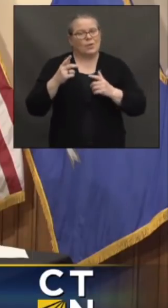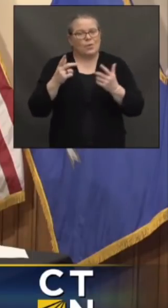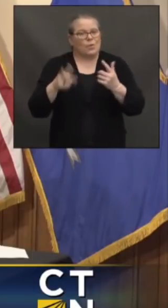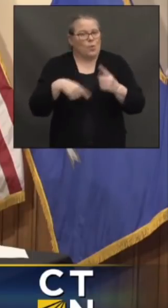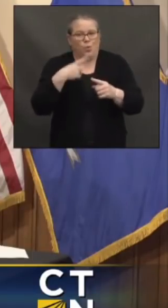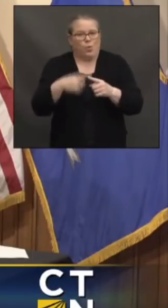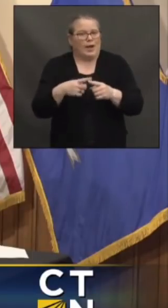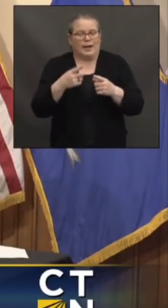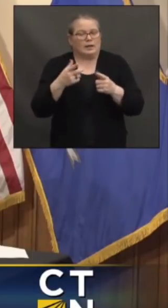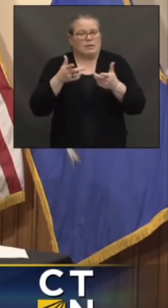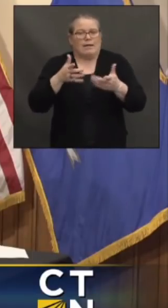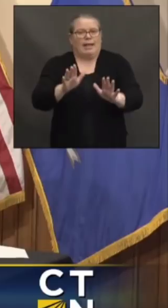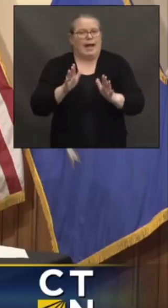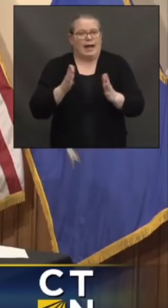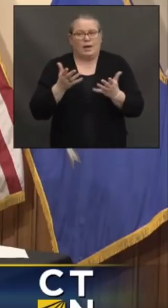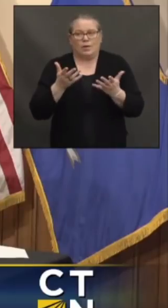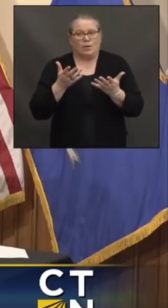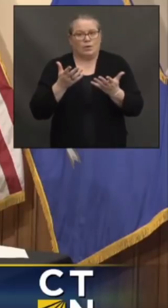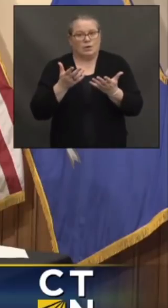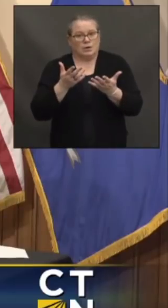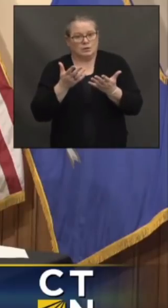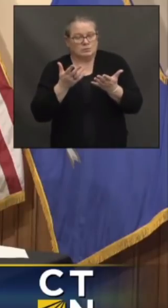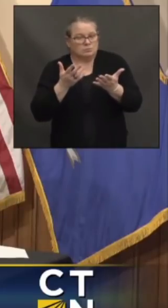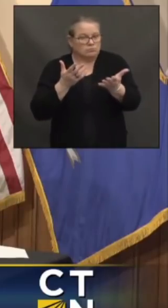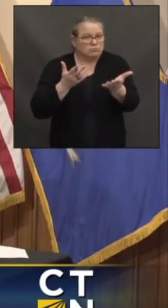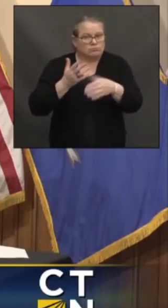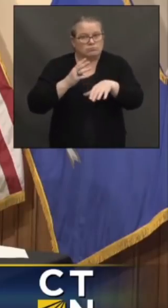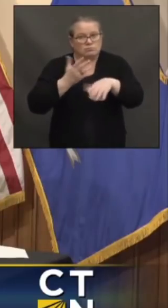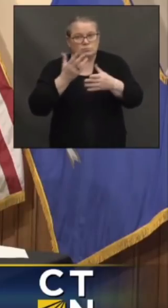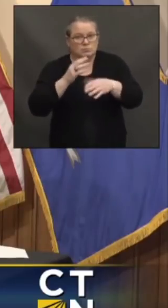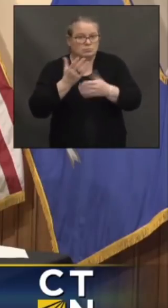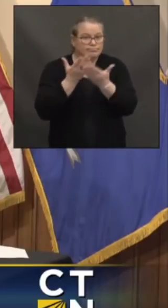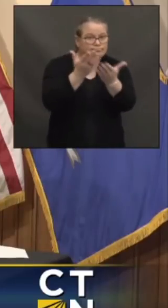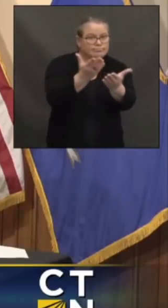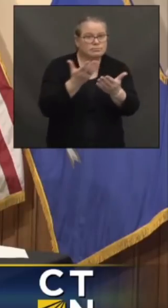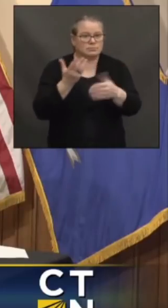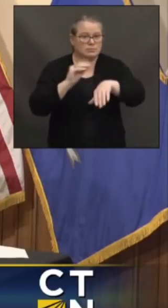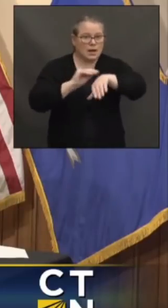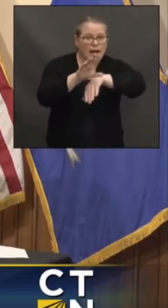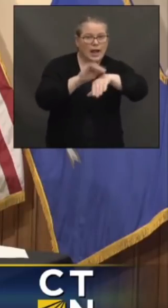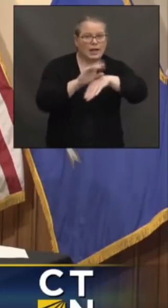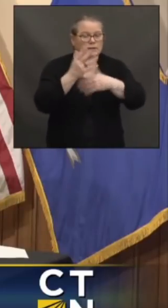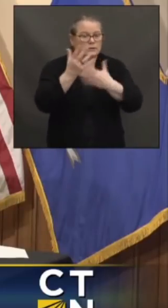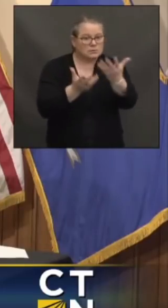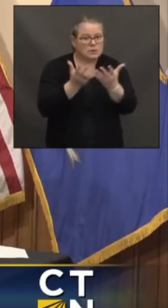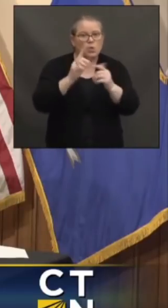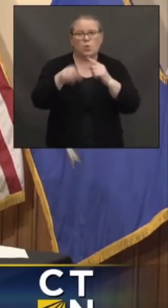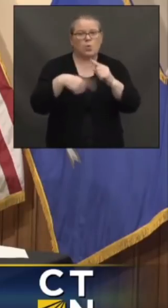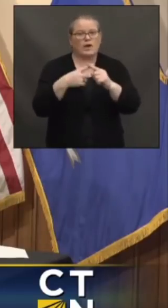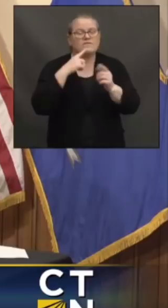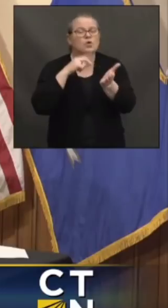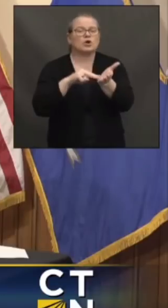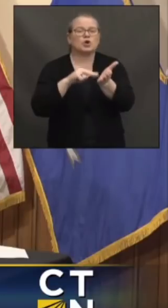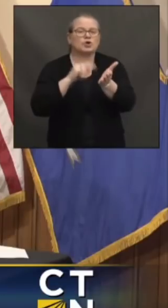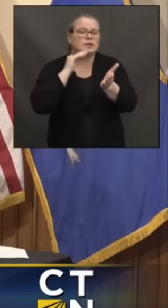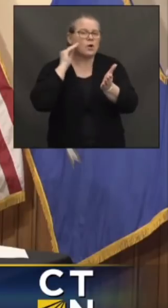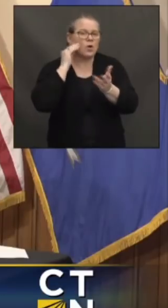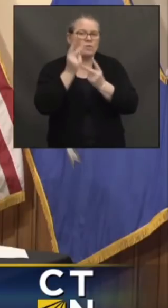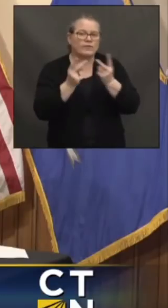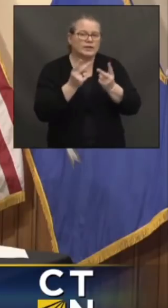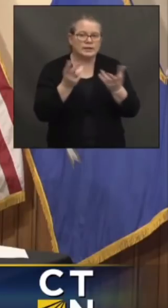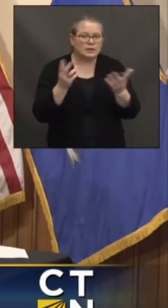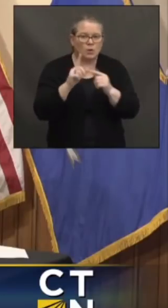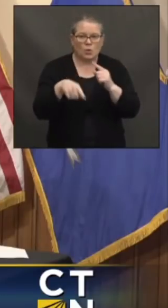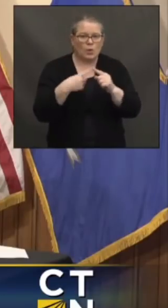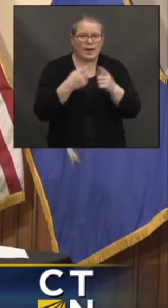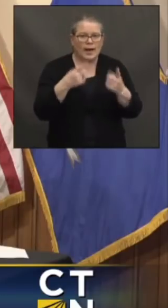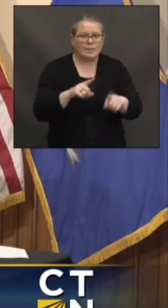more guidance either from the state or the federal government on something like nursing home visitation? Thank you. Want to take that, Josh?